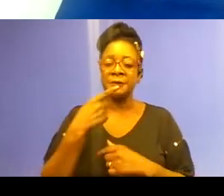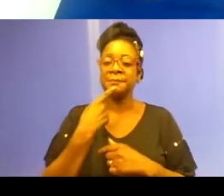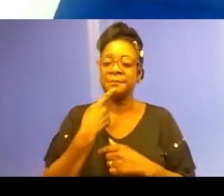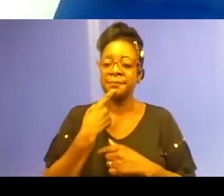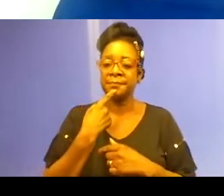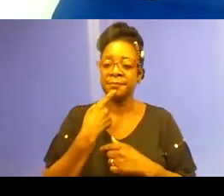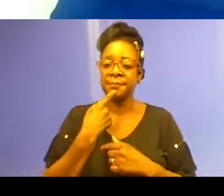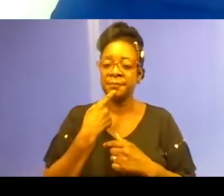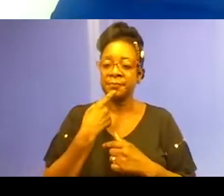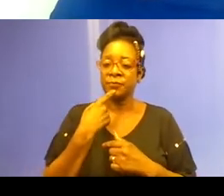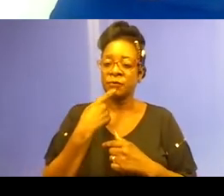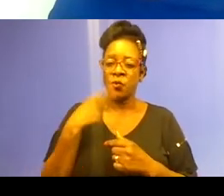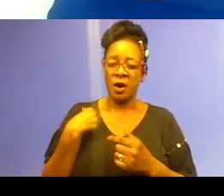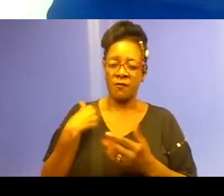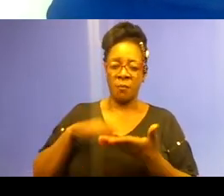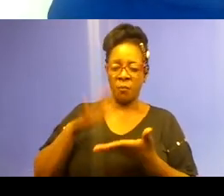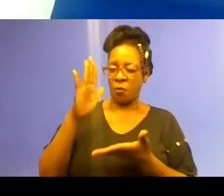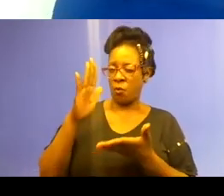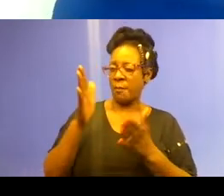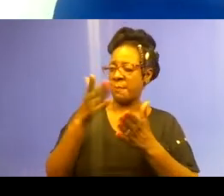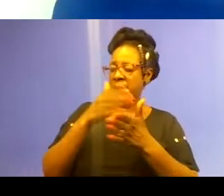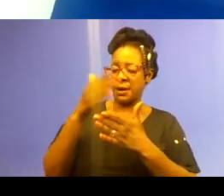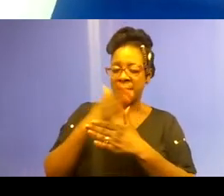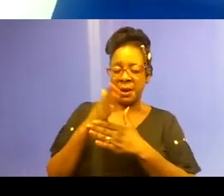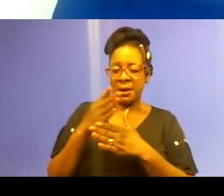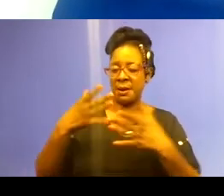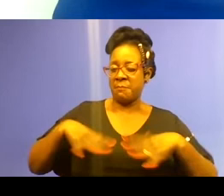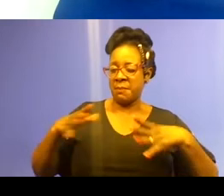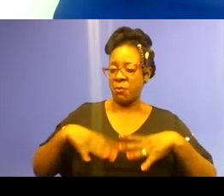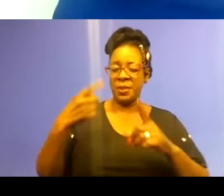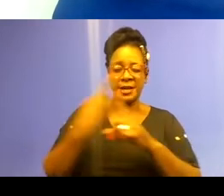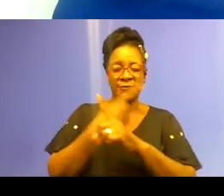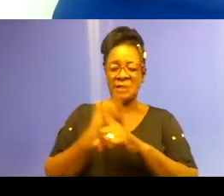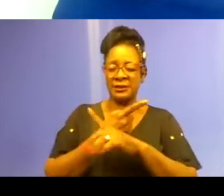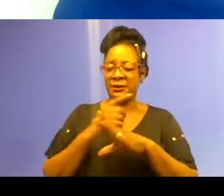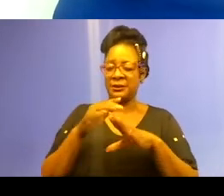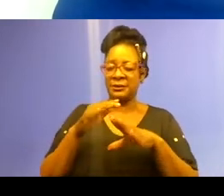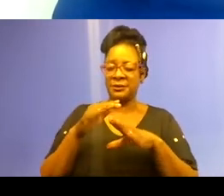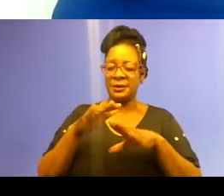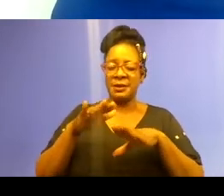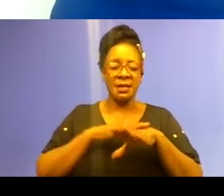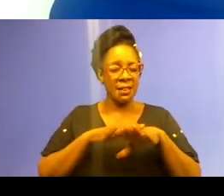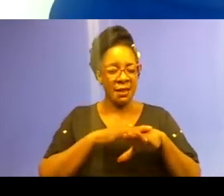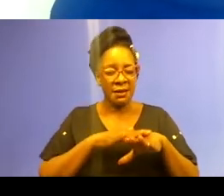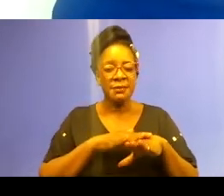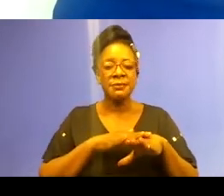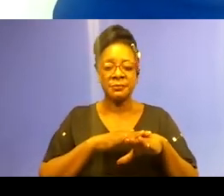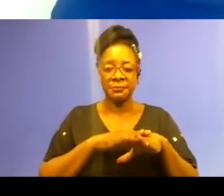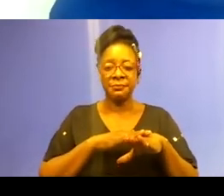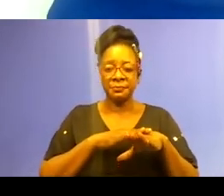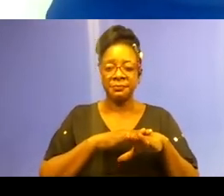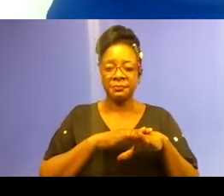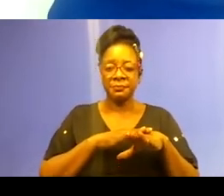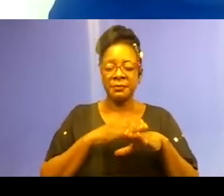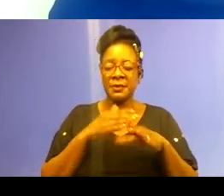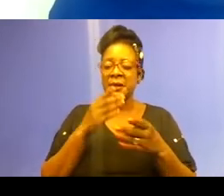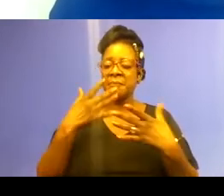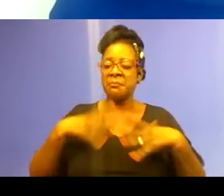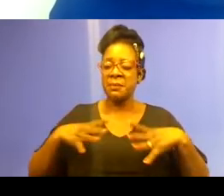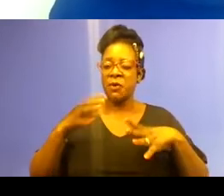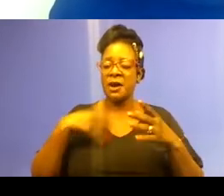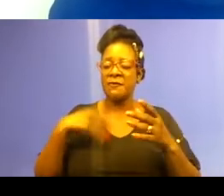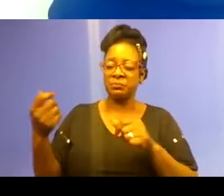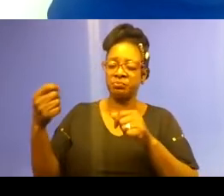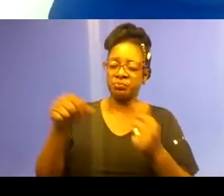prevalent amongst people of color. People have literally been tearing down statues, representing people that they see as